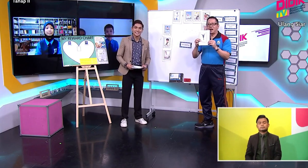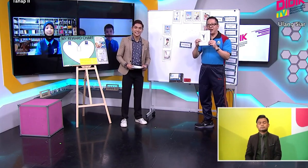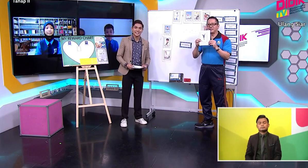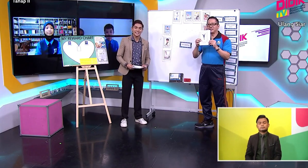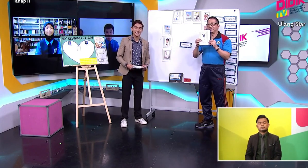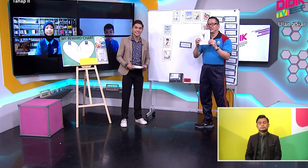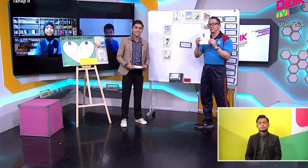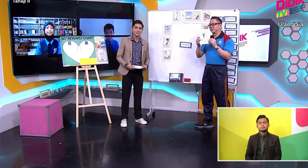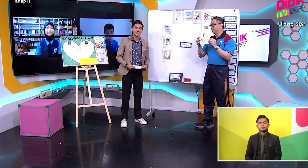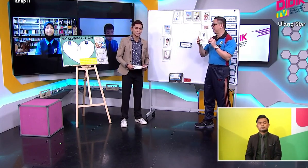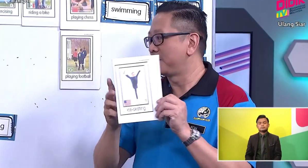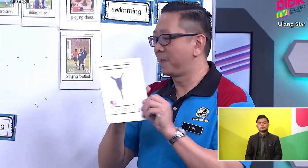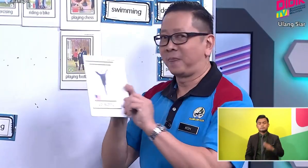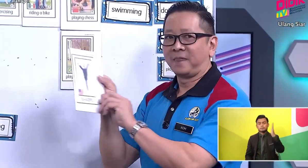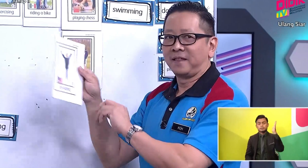ice skating.